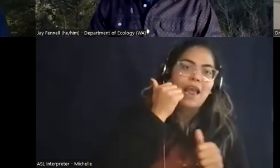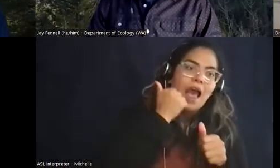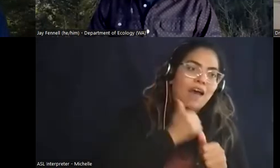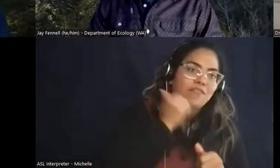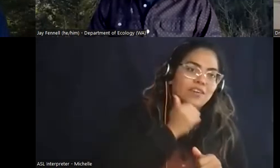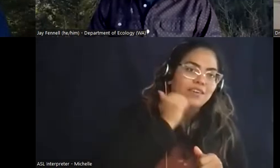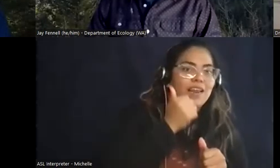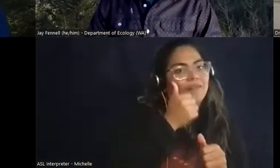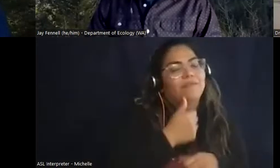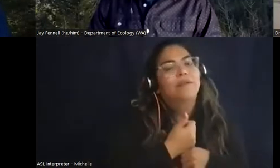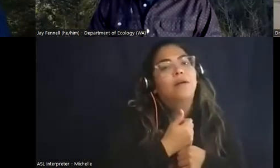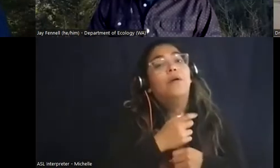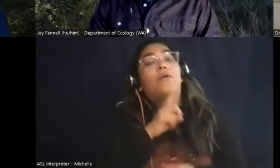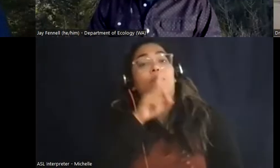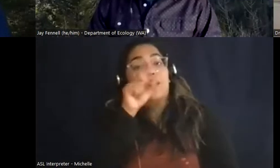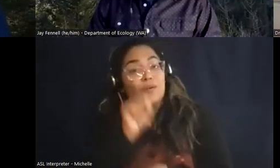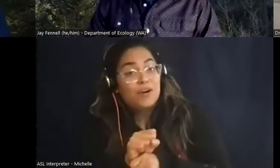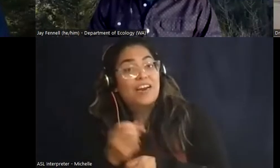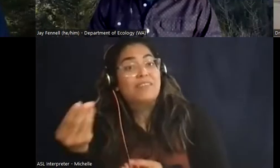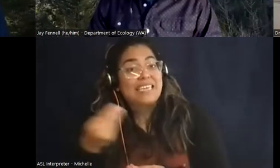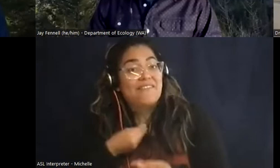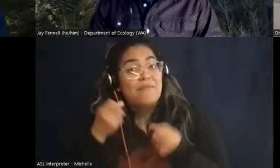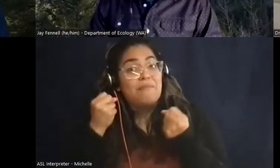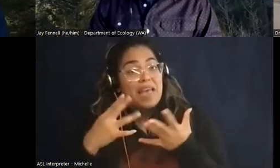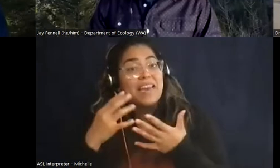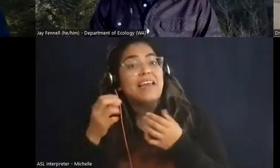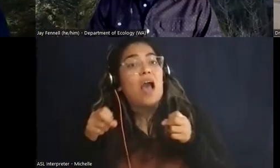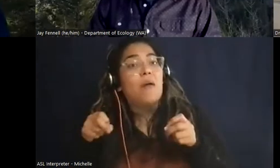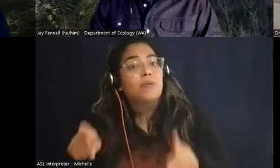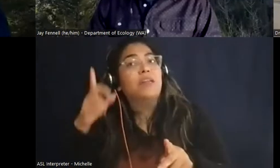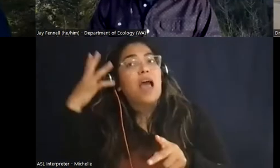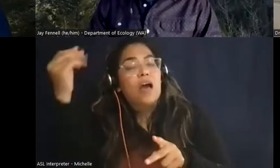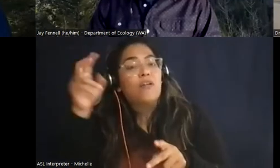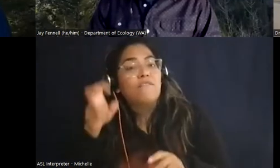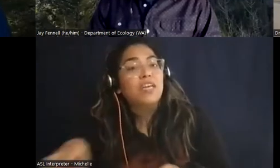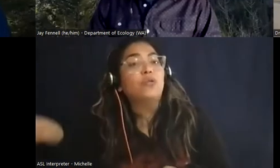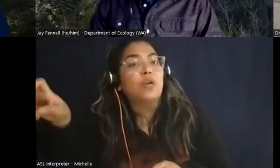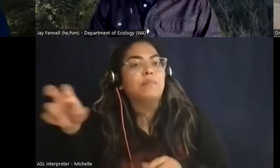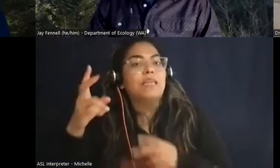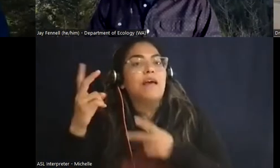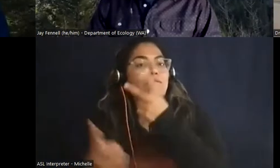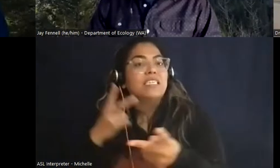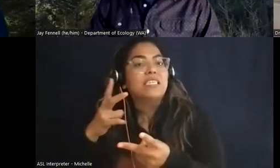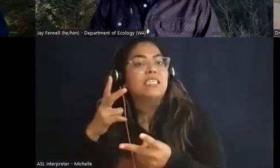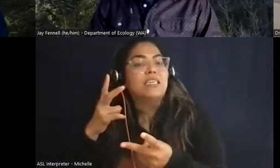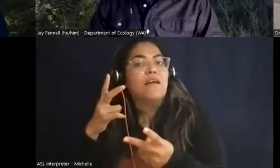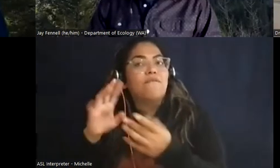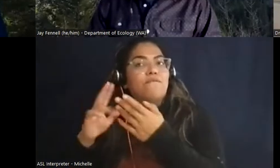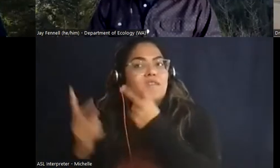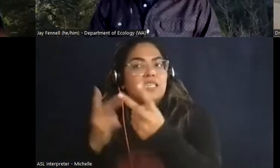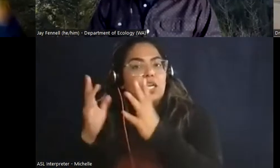i was given many opportunities to go on field trips go visit visitor centers and